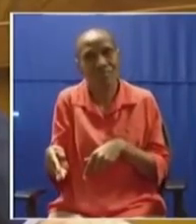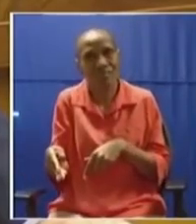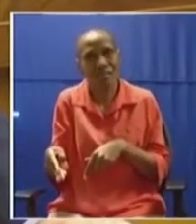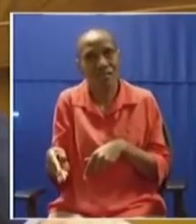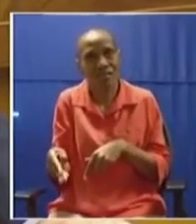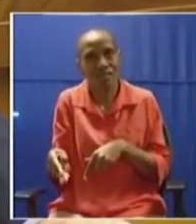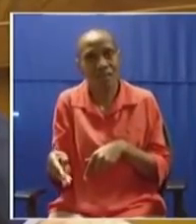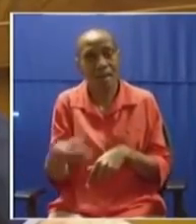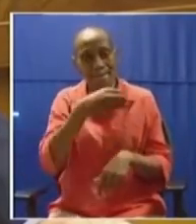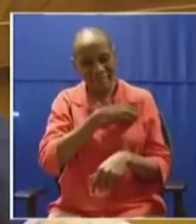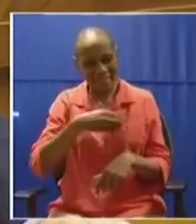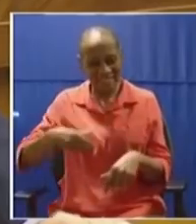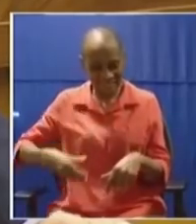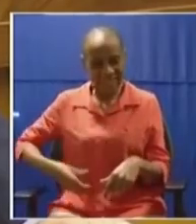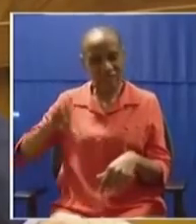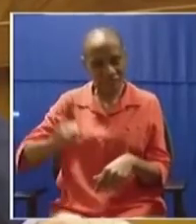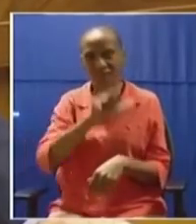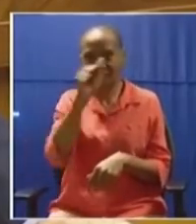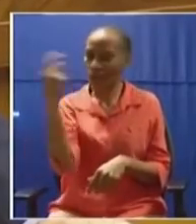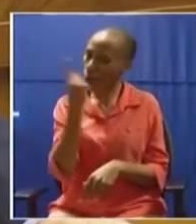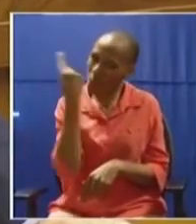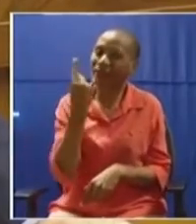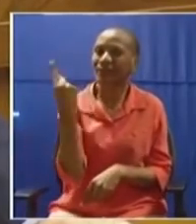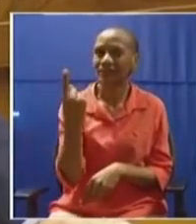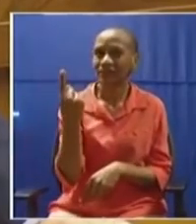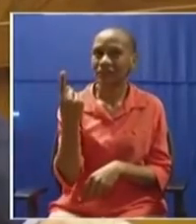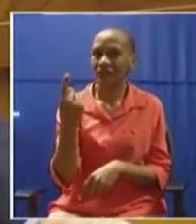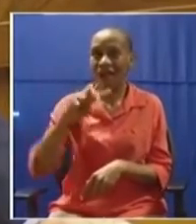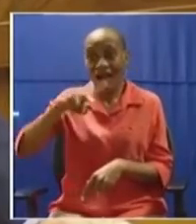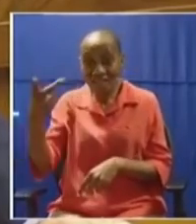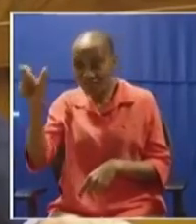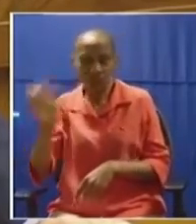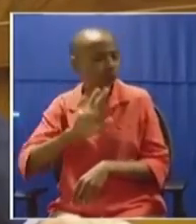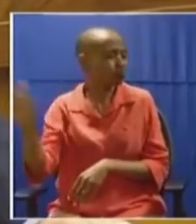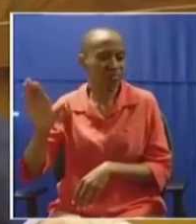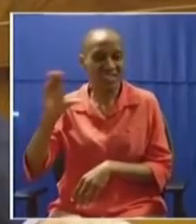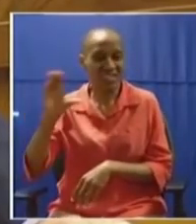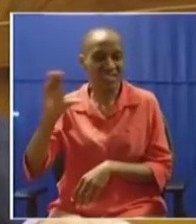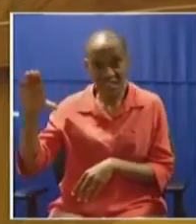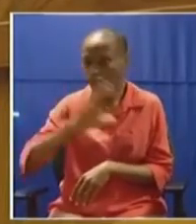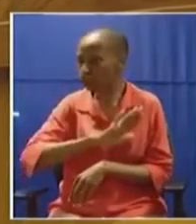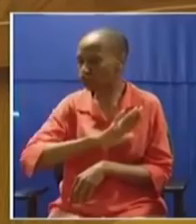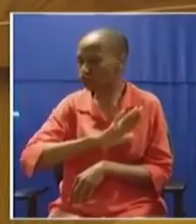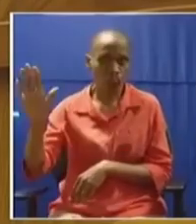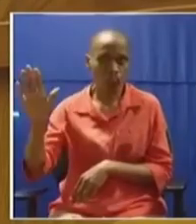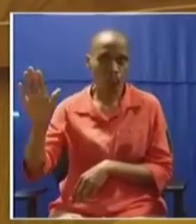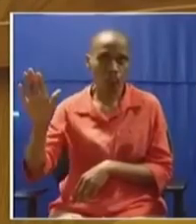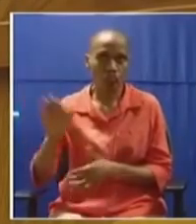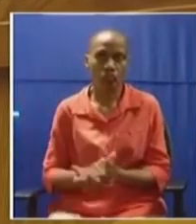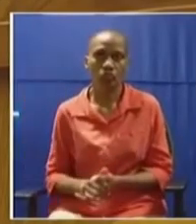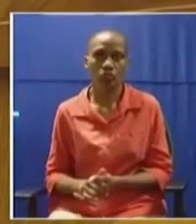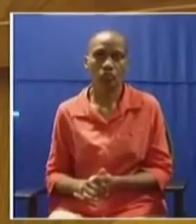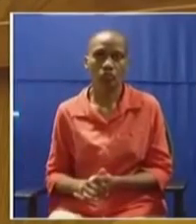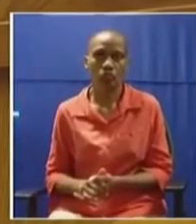is the Honorable President of the Republic of South Africa. No one else can be a Commander-in-Chief. Honorable Groeneweld.